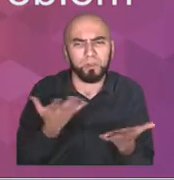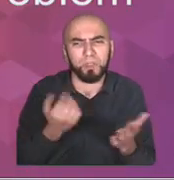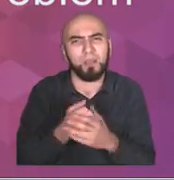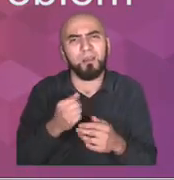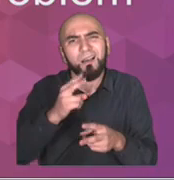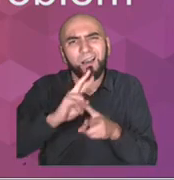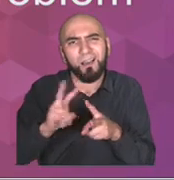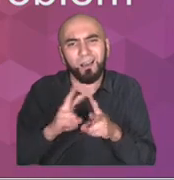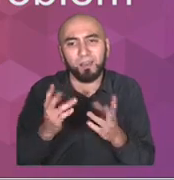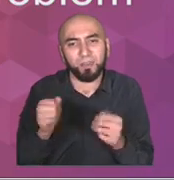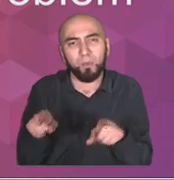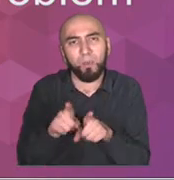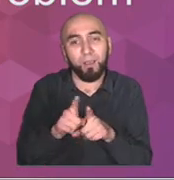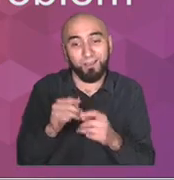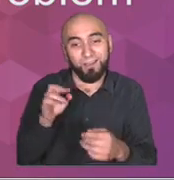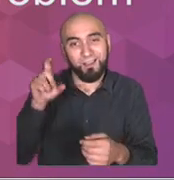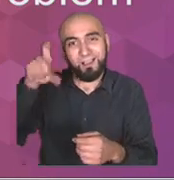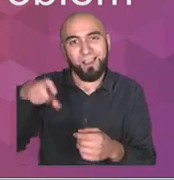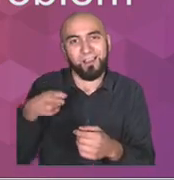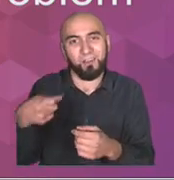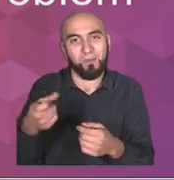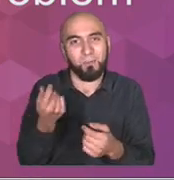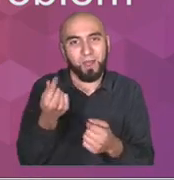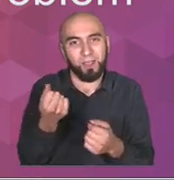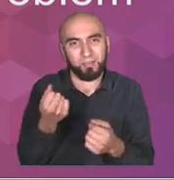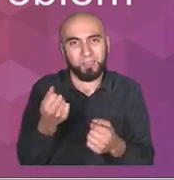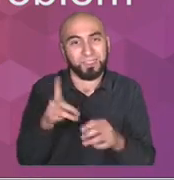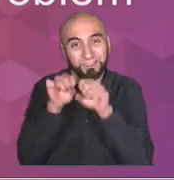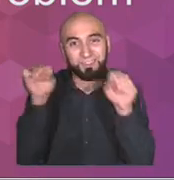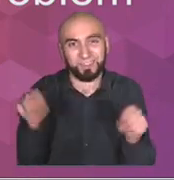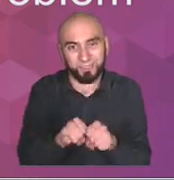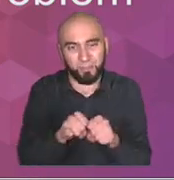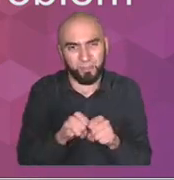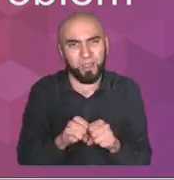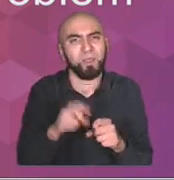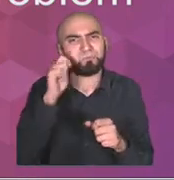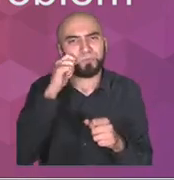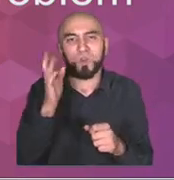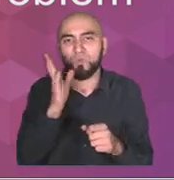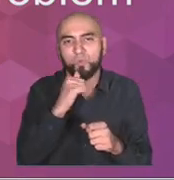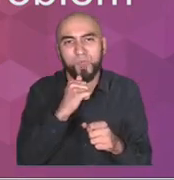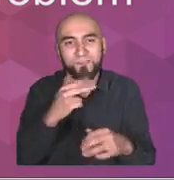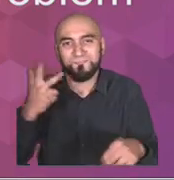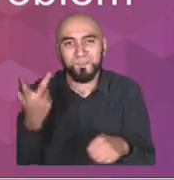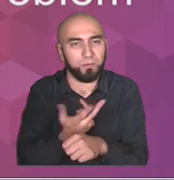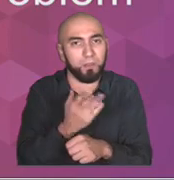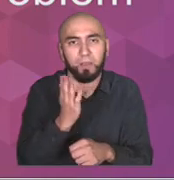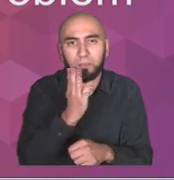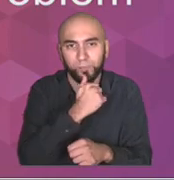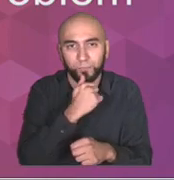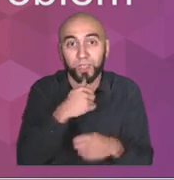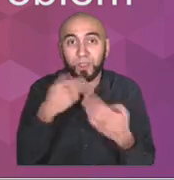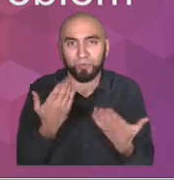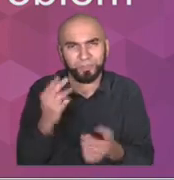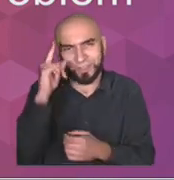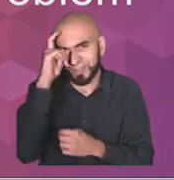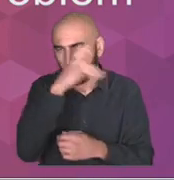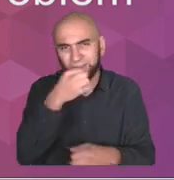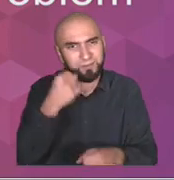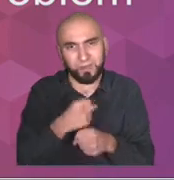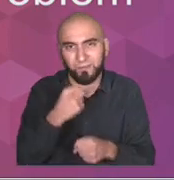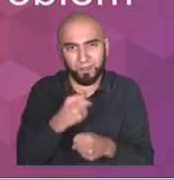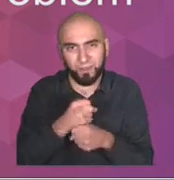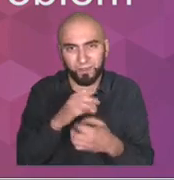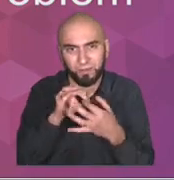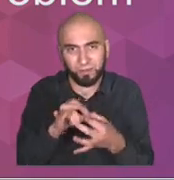made as a system that couldn't fail. And so it's very hard to work with, but it doesn't need to be updated a